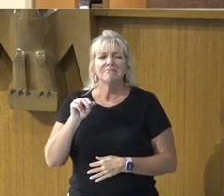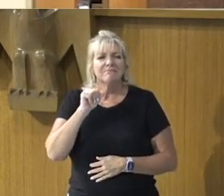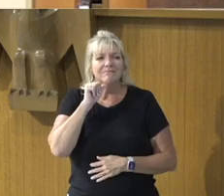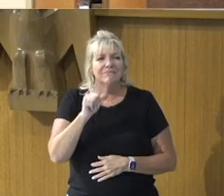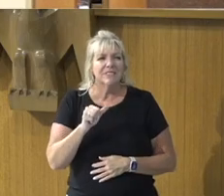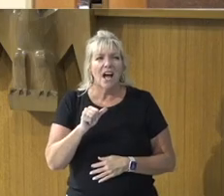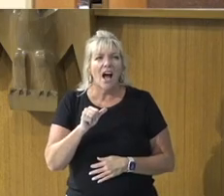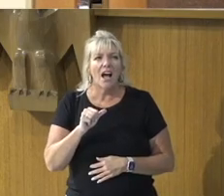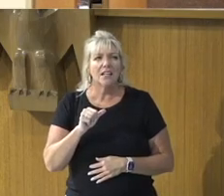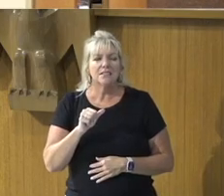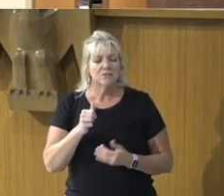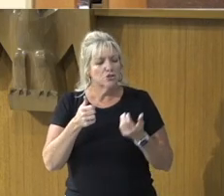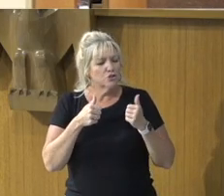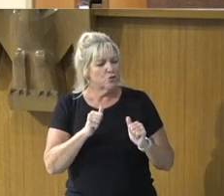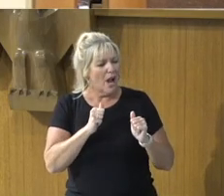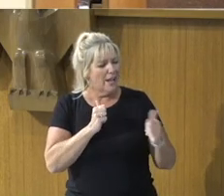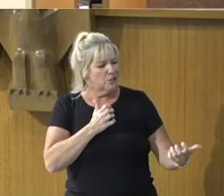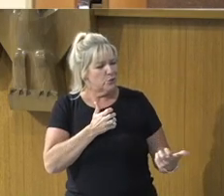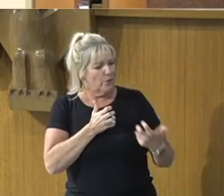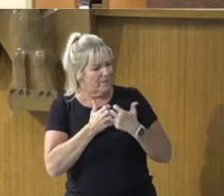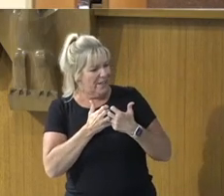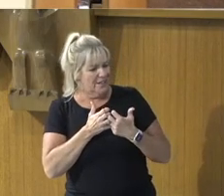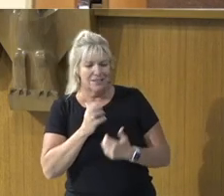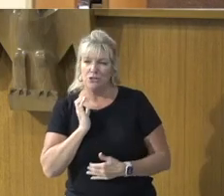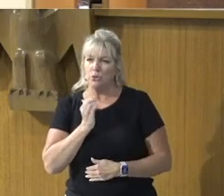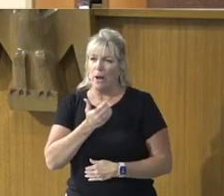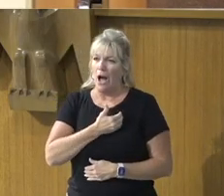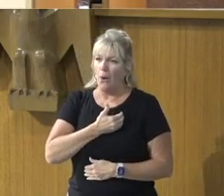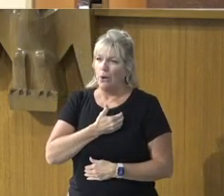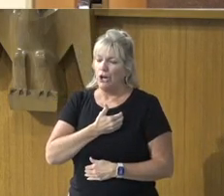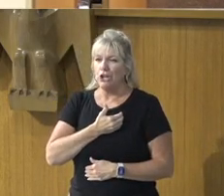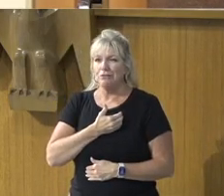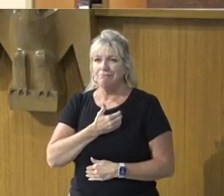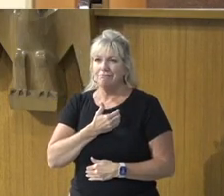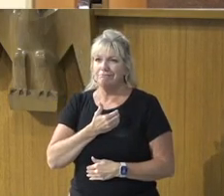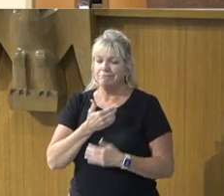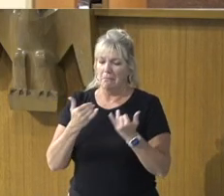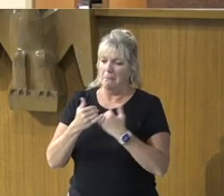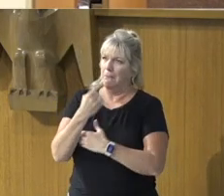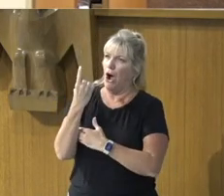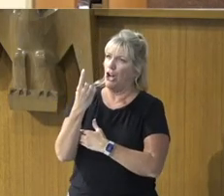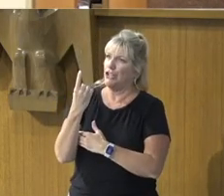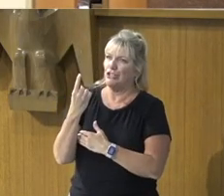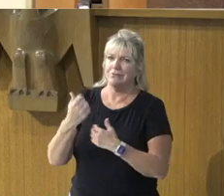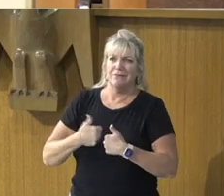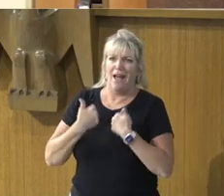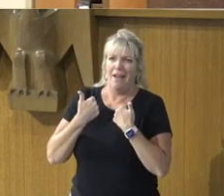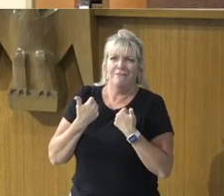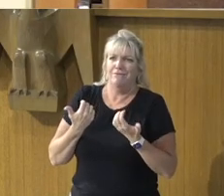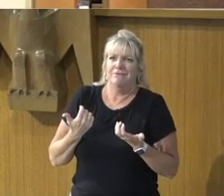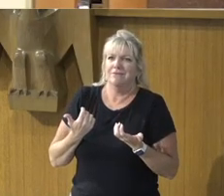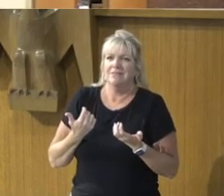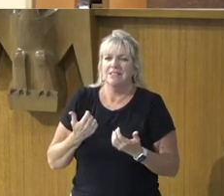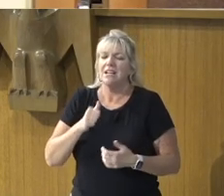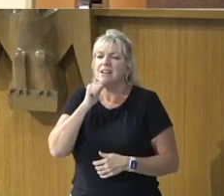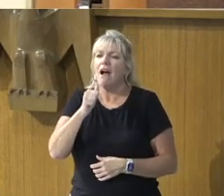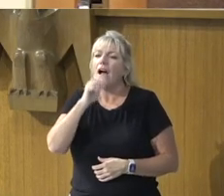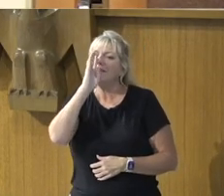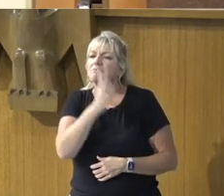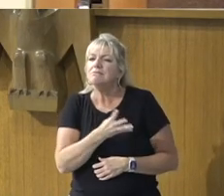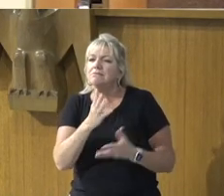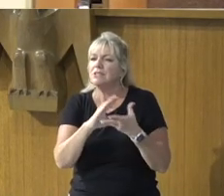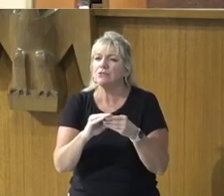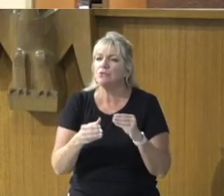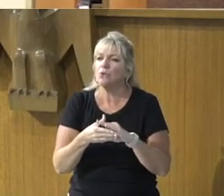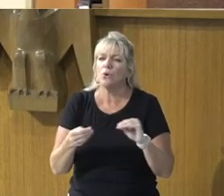Event, To fit it into, Our ever cautious, Often contentious, Modern minds, I mean, Let's not dismiss the story, Because it is,